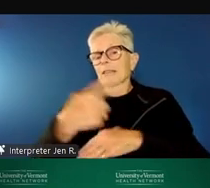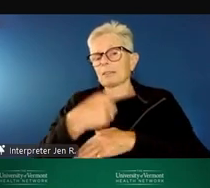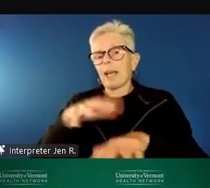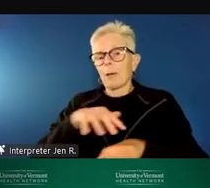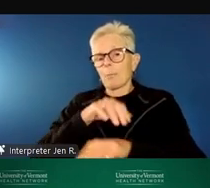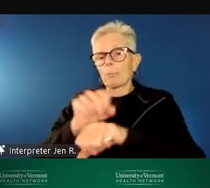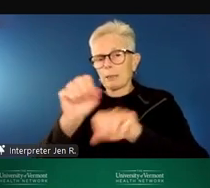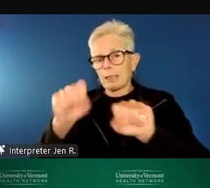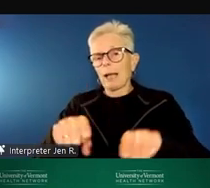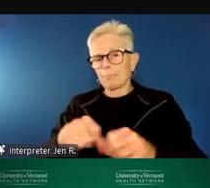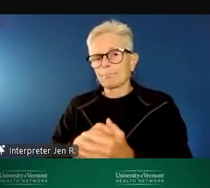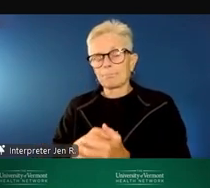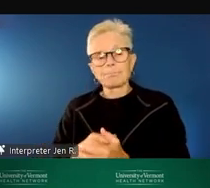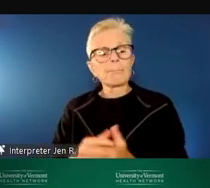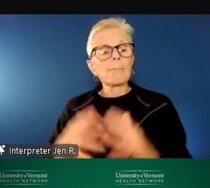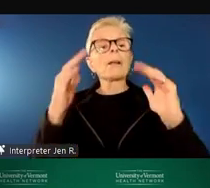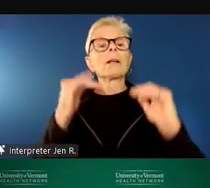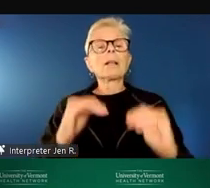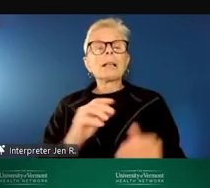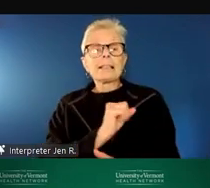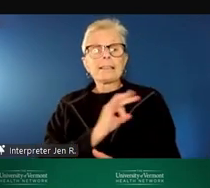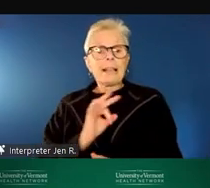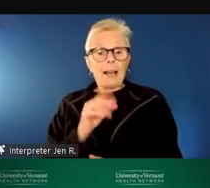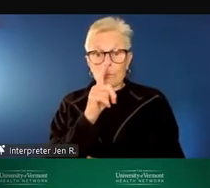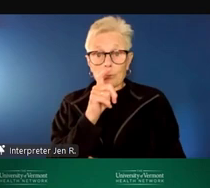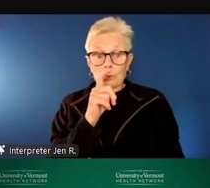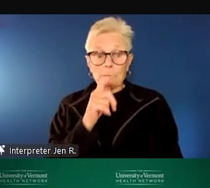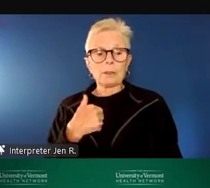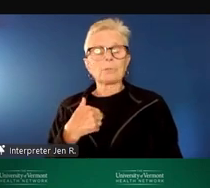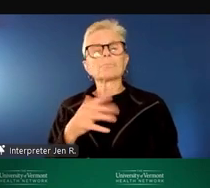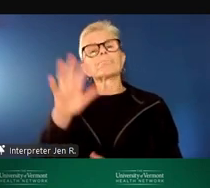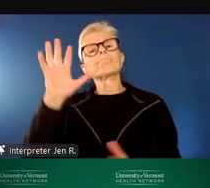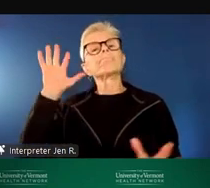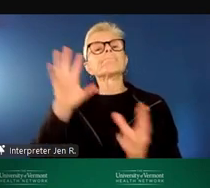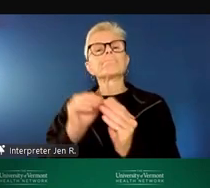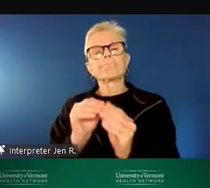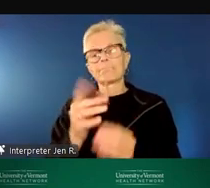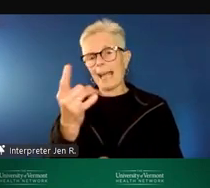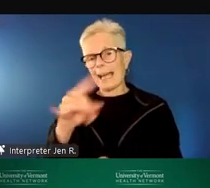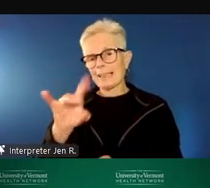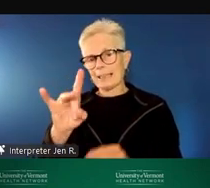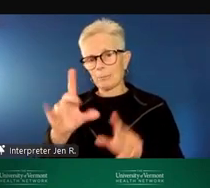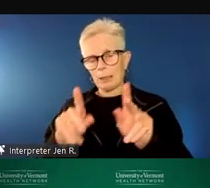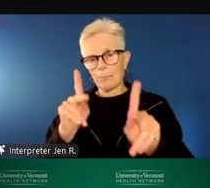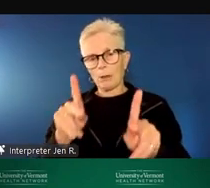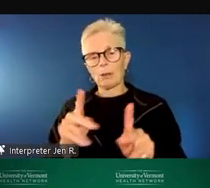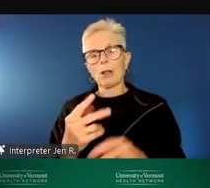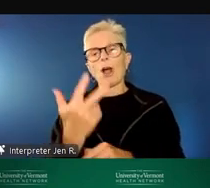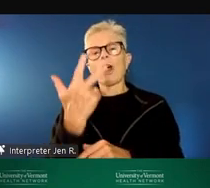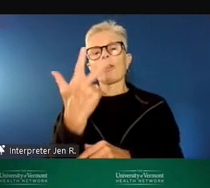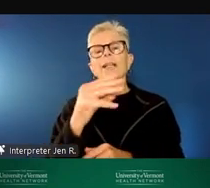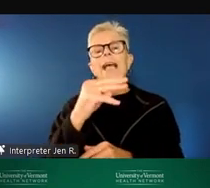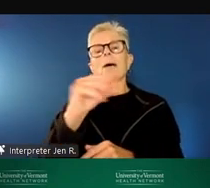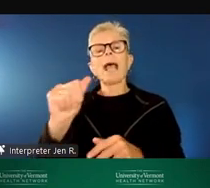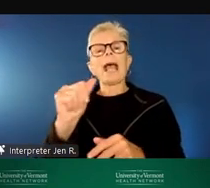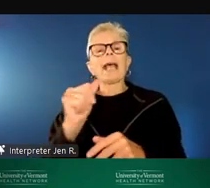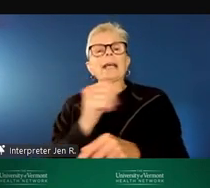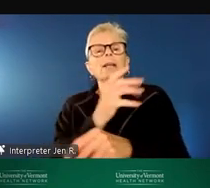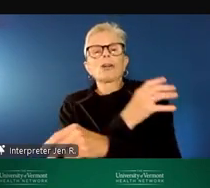The staff for this program will be about 18 in total. There will be three master's level crisis clinicians,